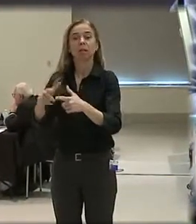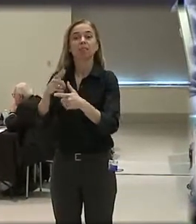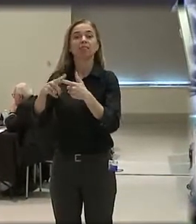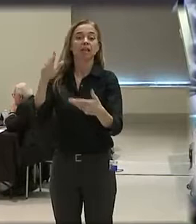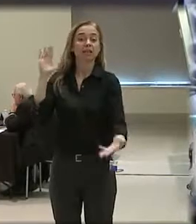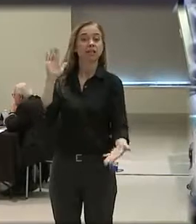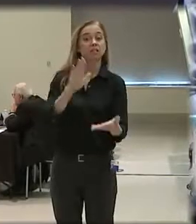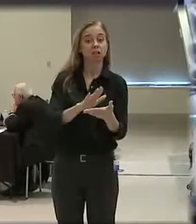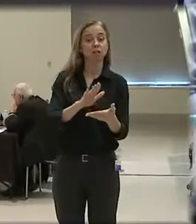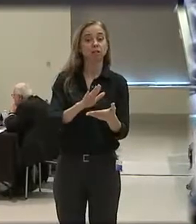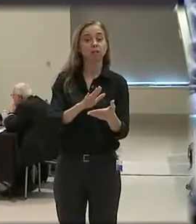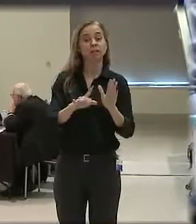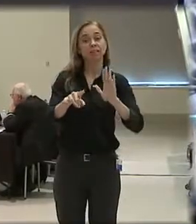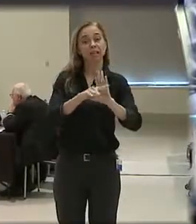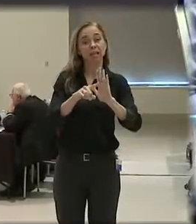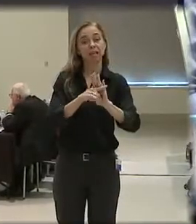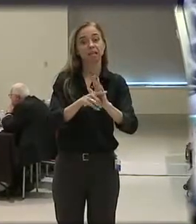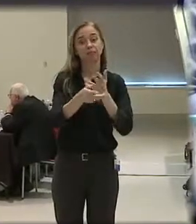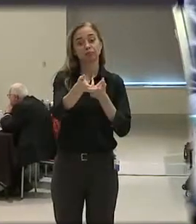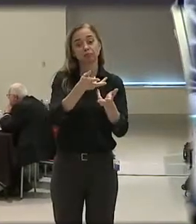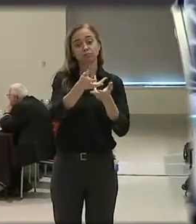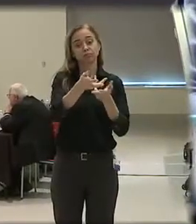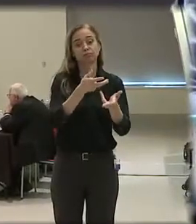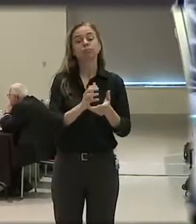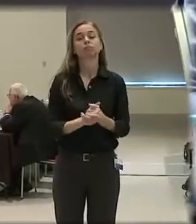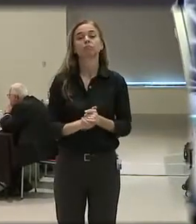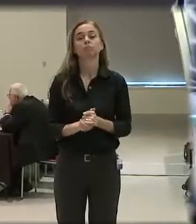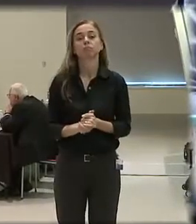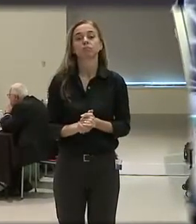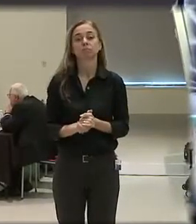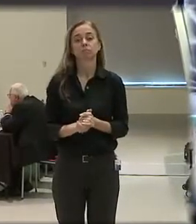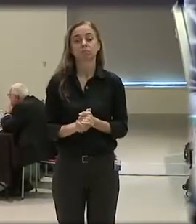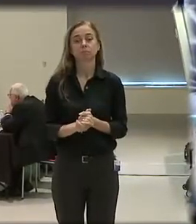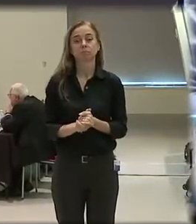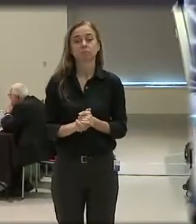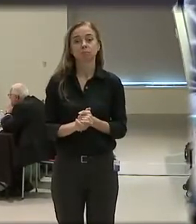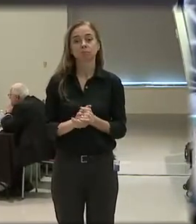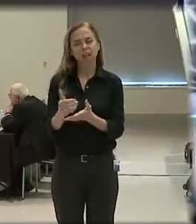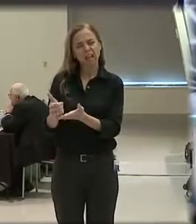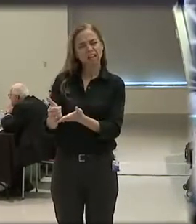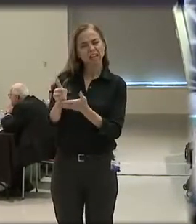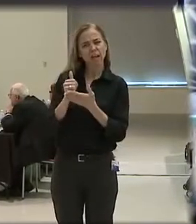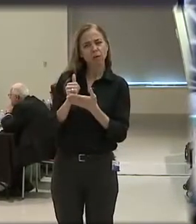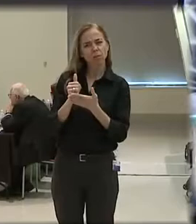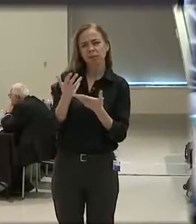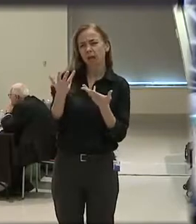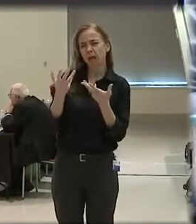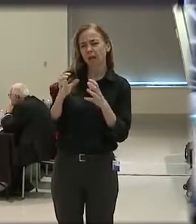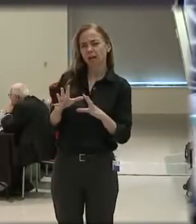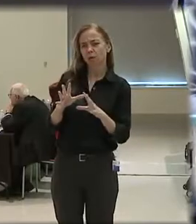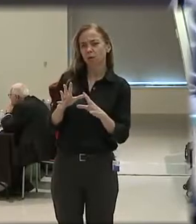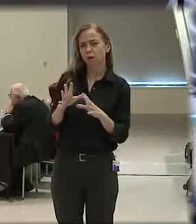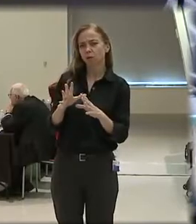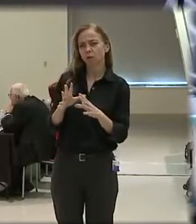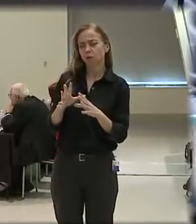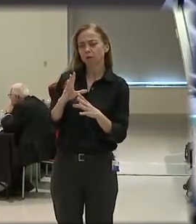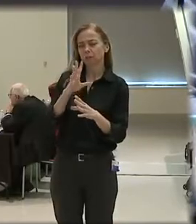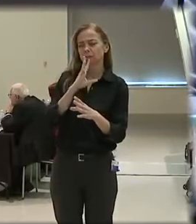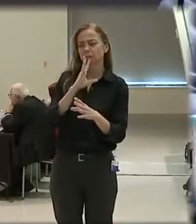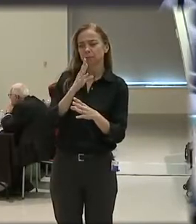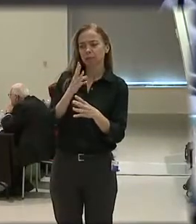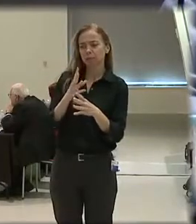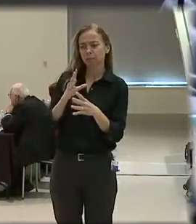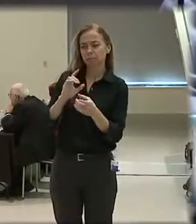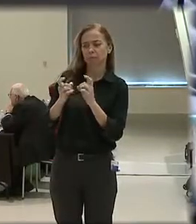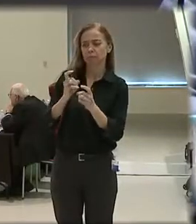decrease in those negative interactions. Correct. And I think, and help me because I don't want to speak for you, but it really sounds